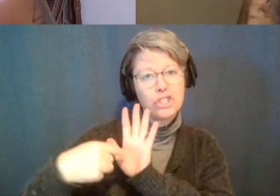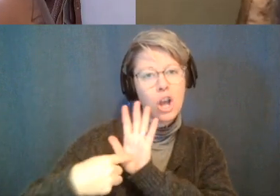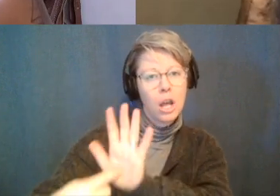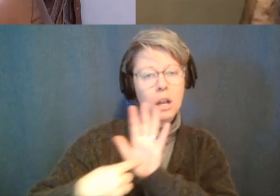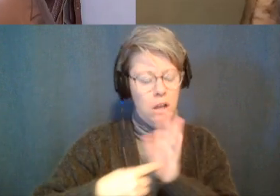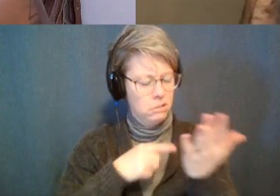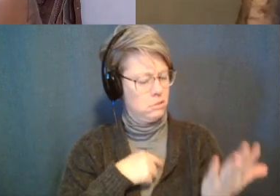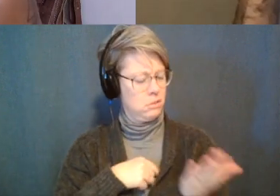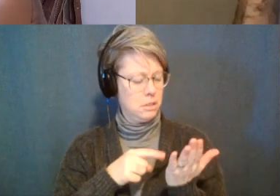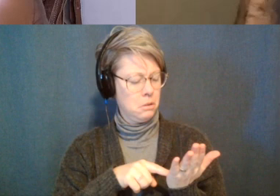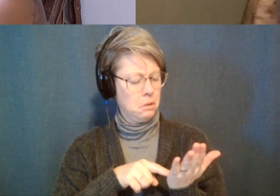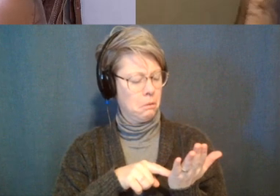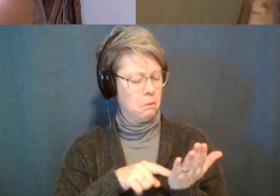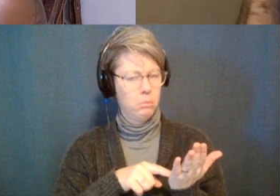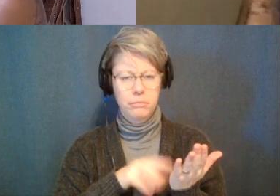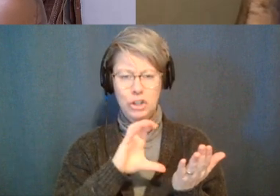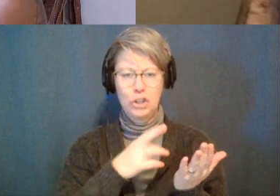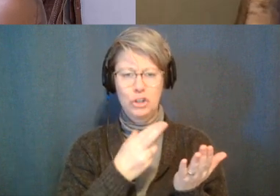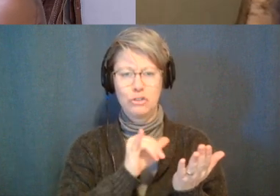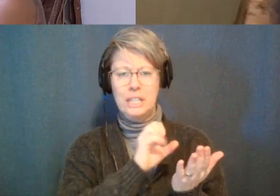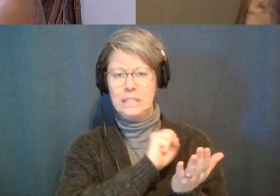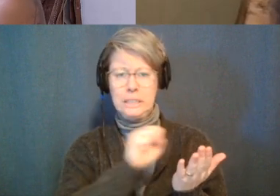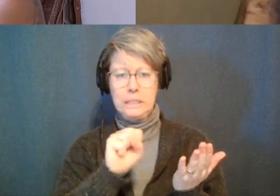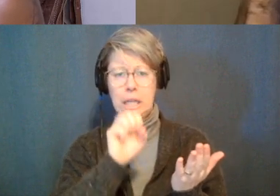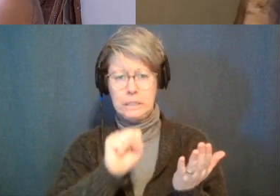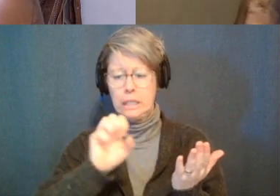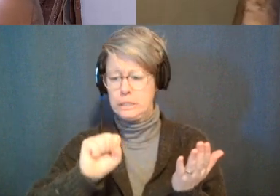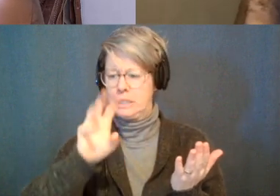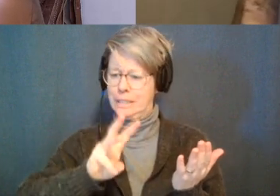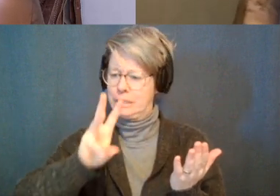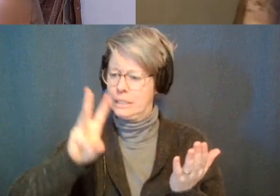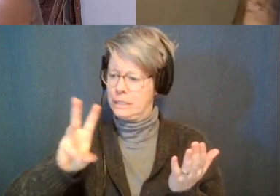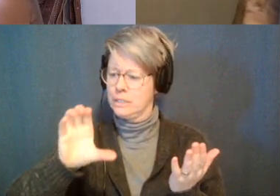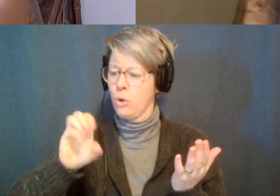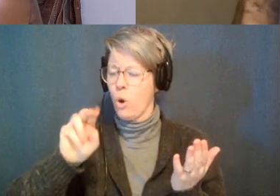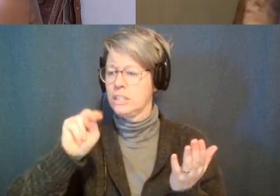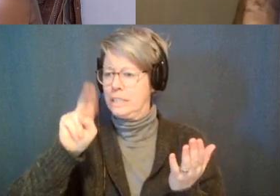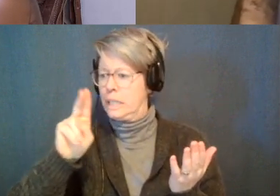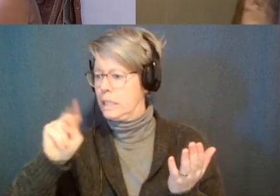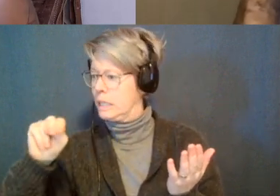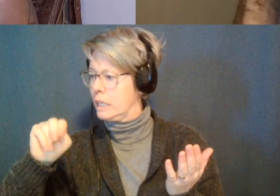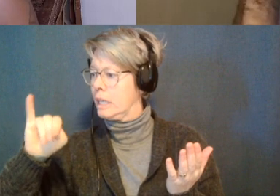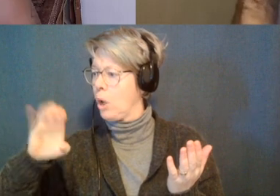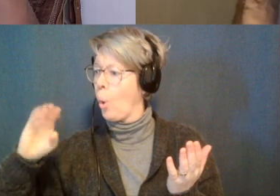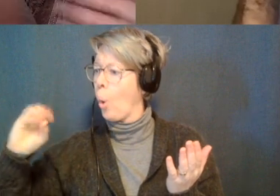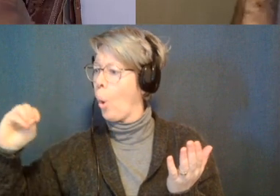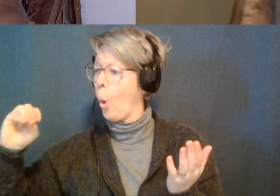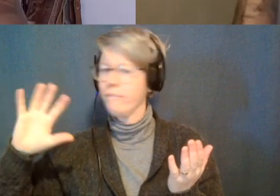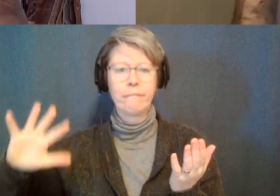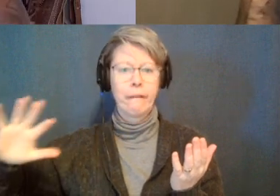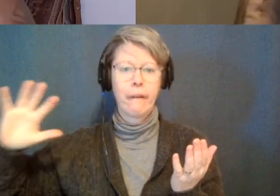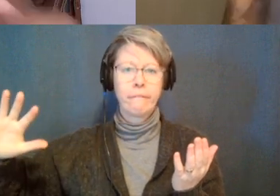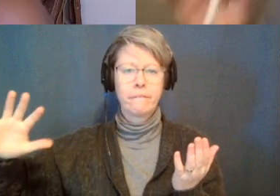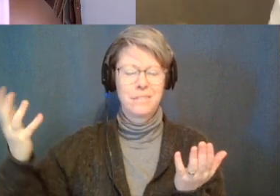it literally is like chris sss666 corsini nini nini oh oh oh five five five